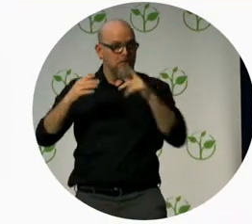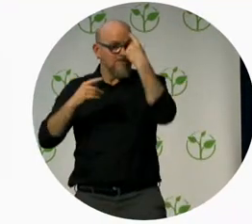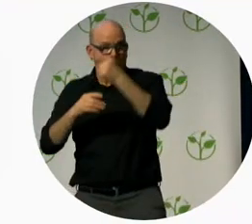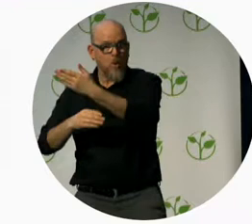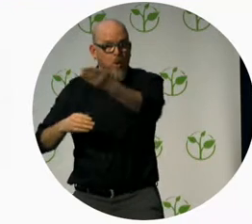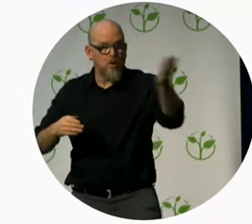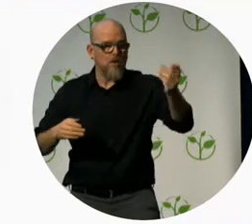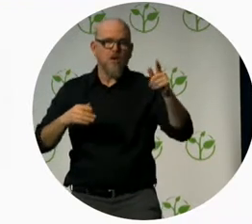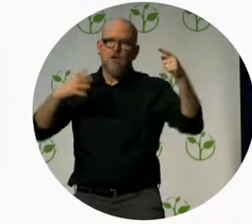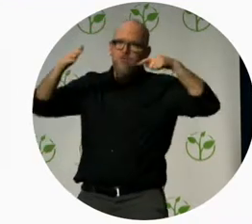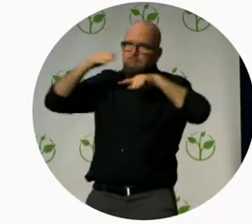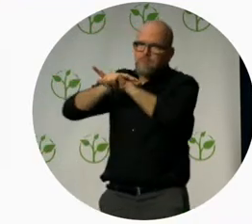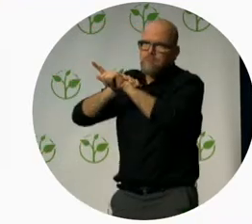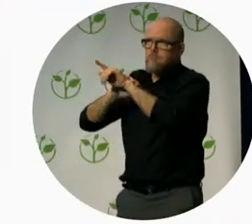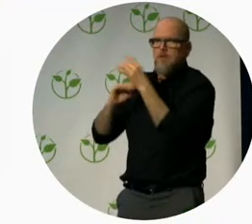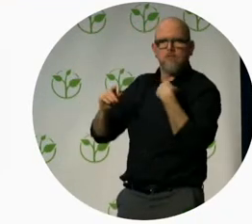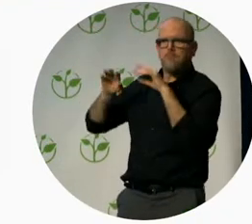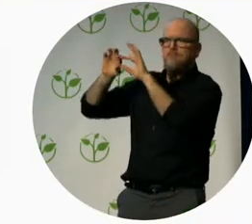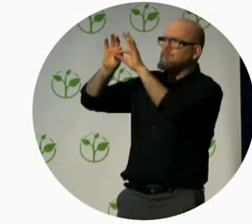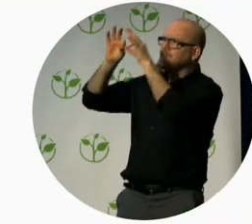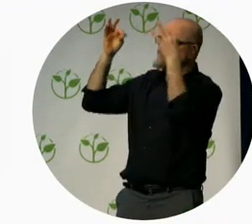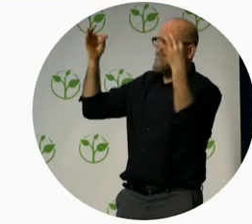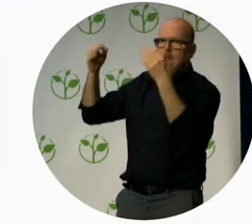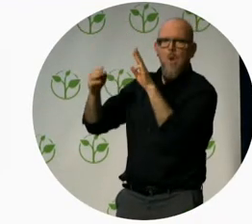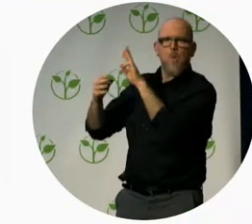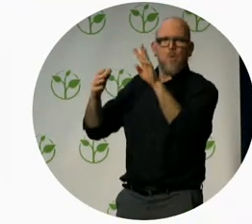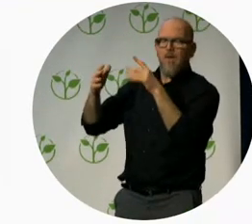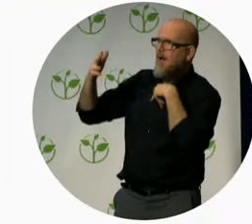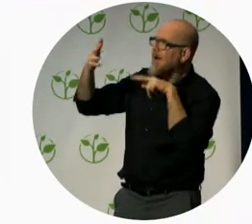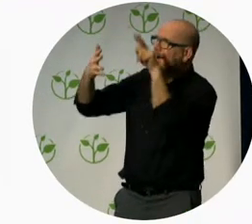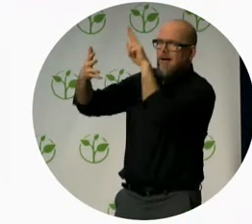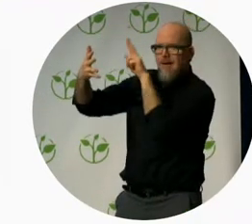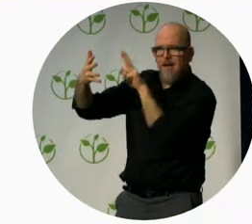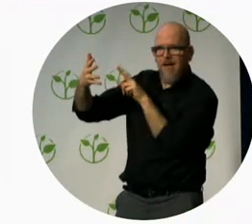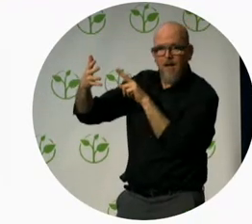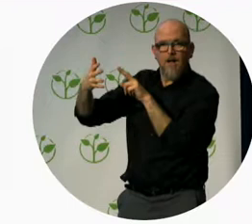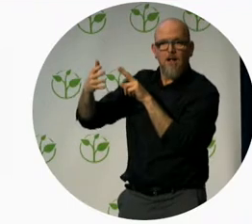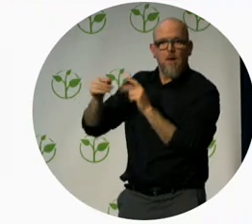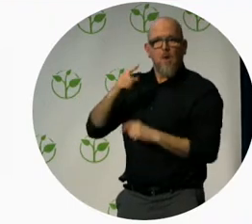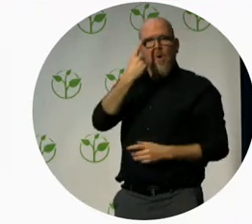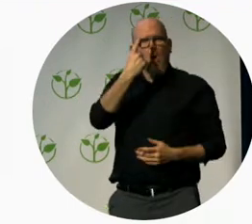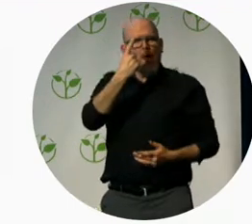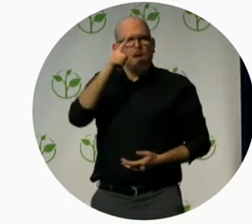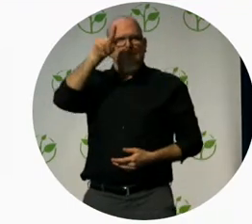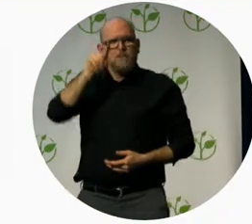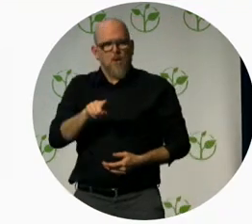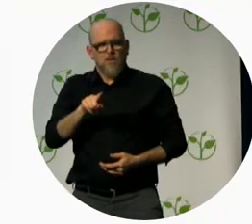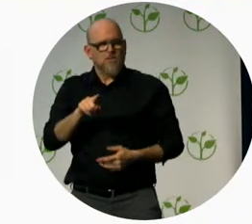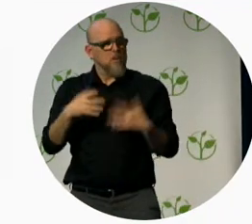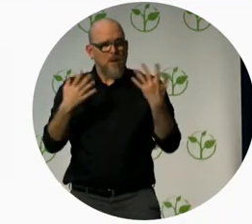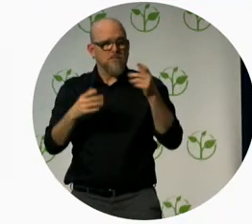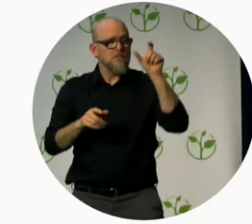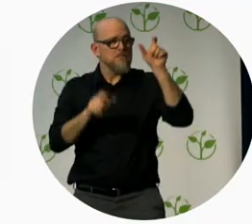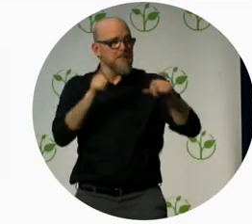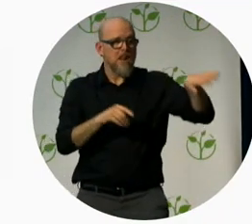think bold and shoot for 80,000 people a month instead we set an